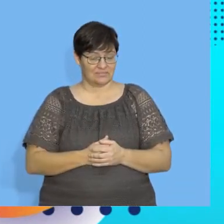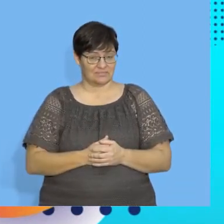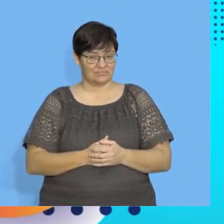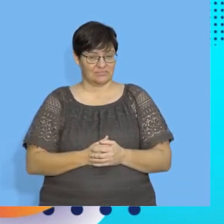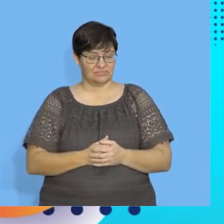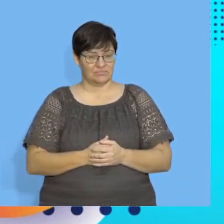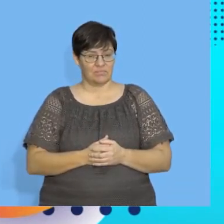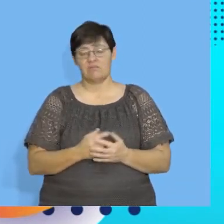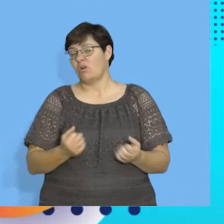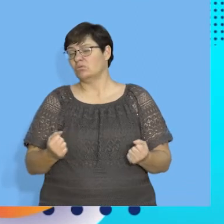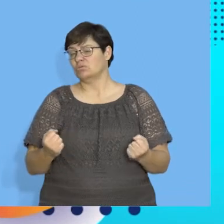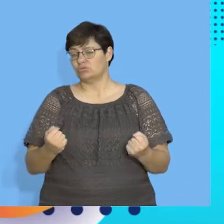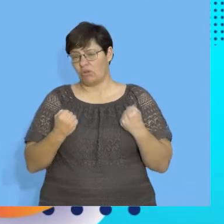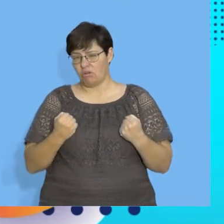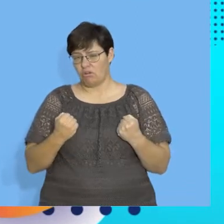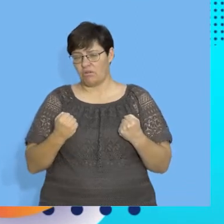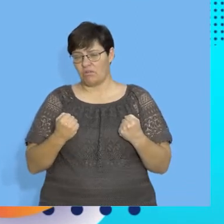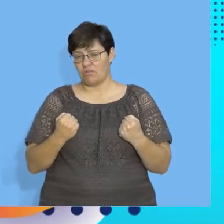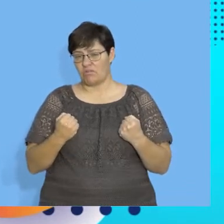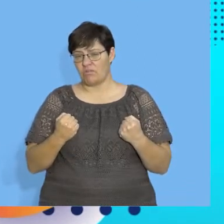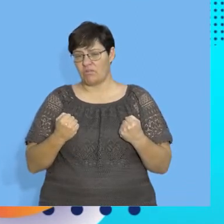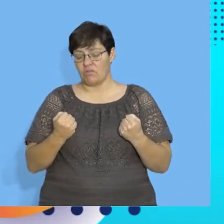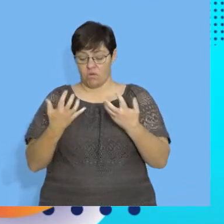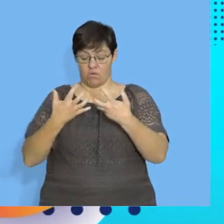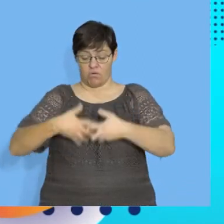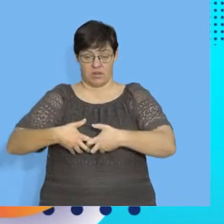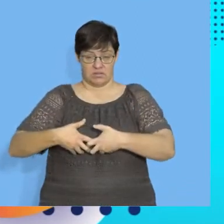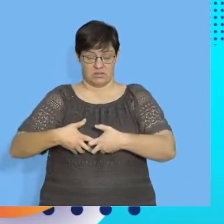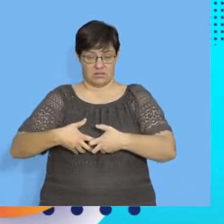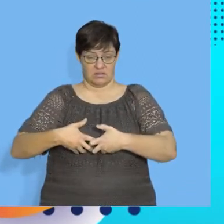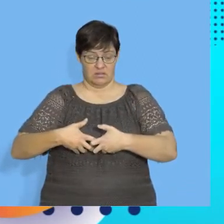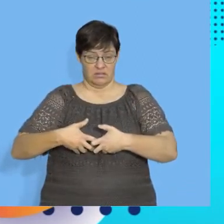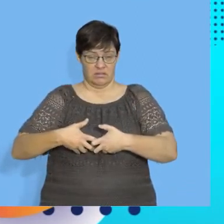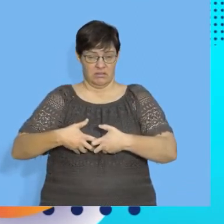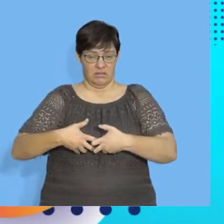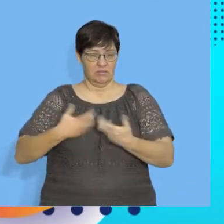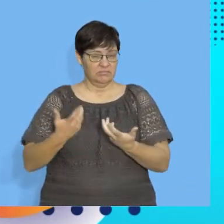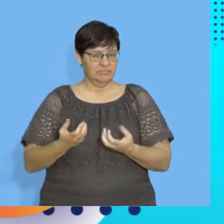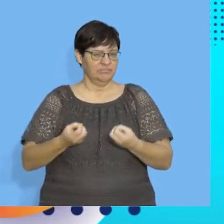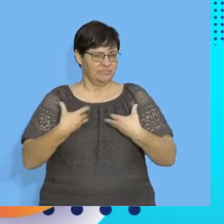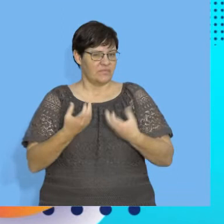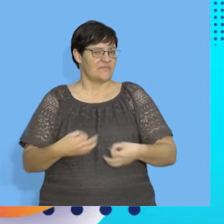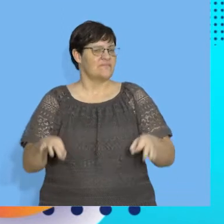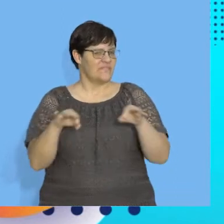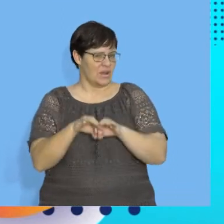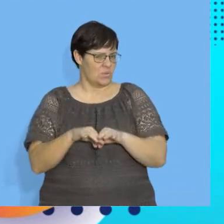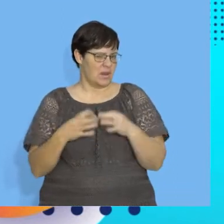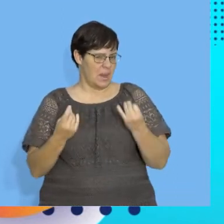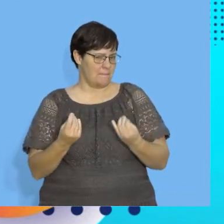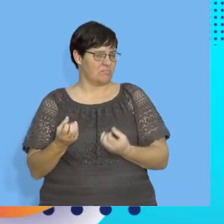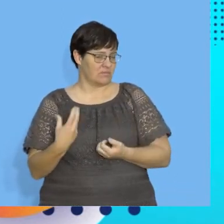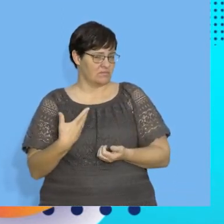If it's a strong correlation, can you quantify the value? Can you give me the value, the number?